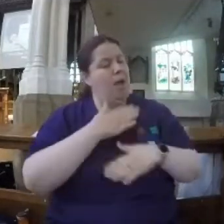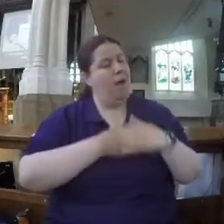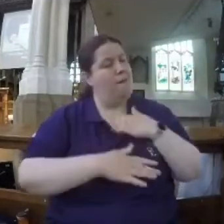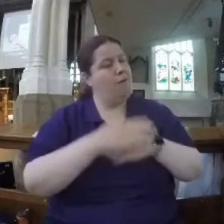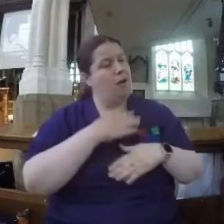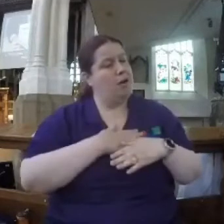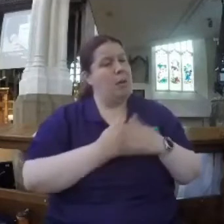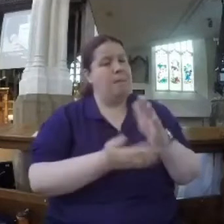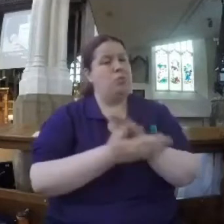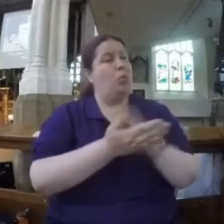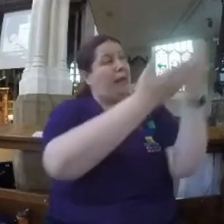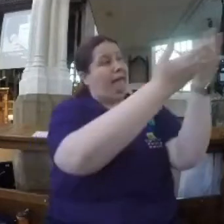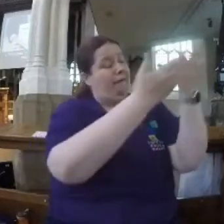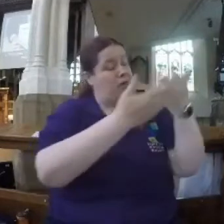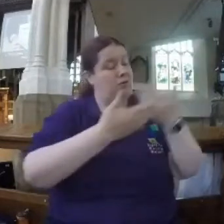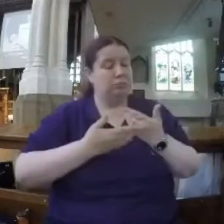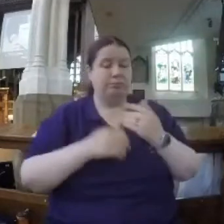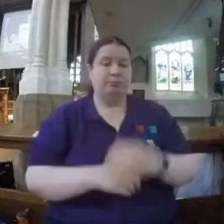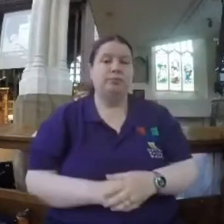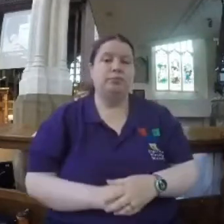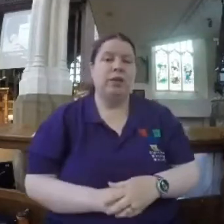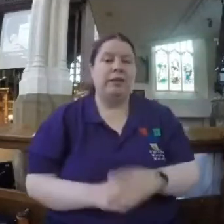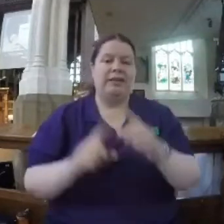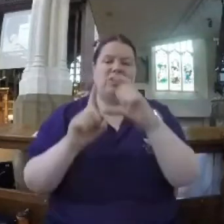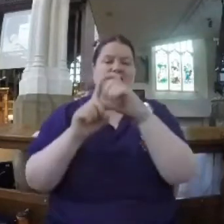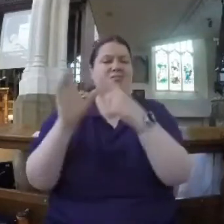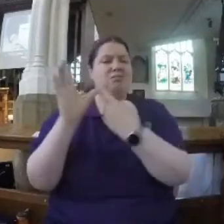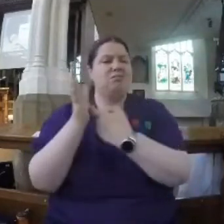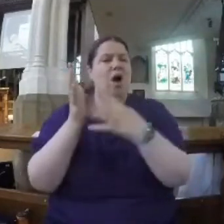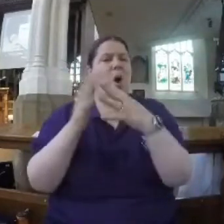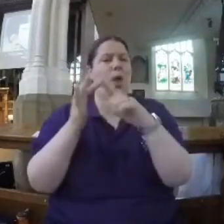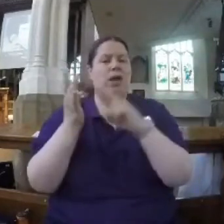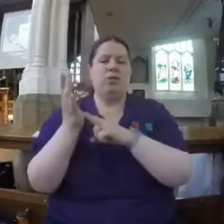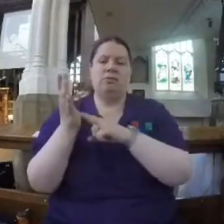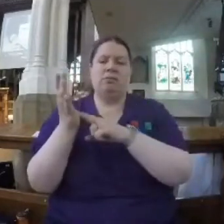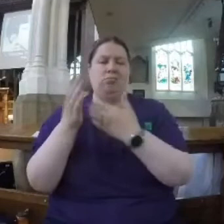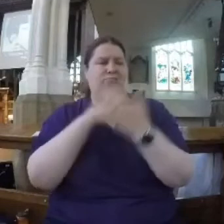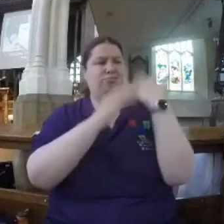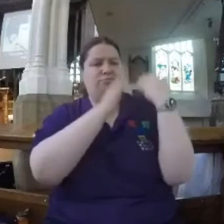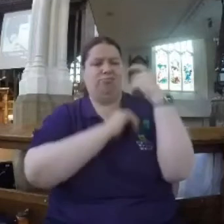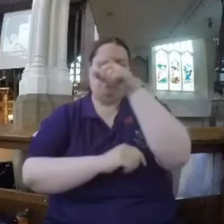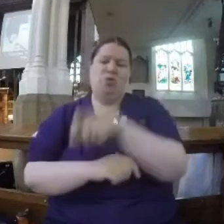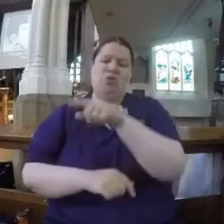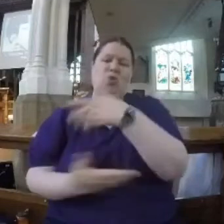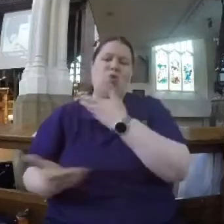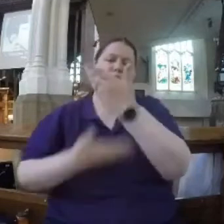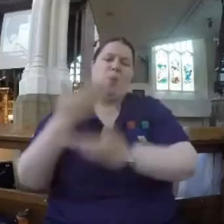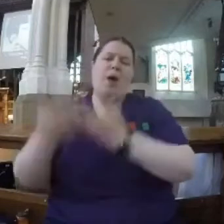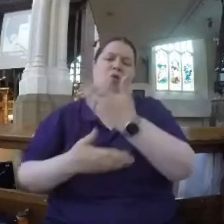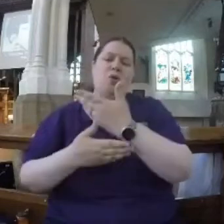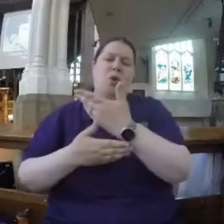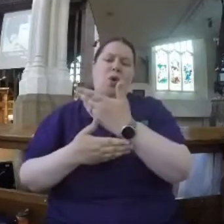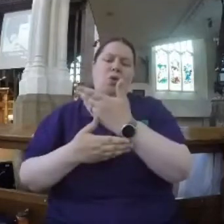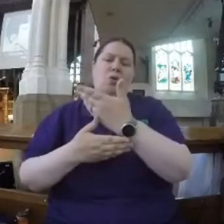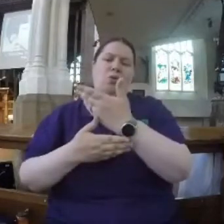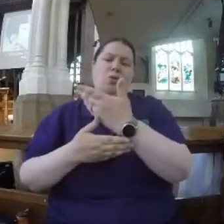opposite of Darwin and all that he said with survival of the fittest. This is survival of the meekest. The meek